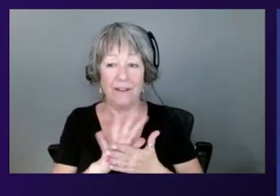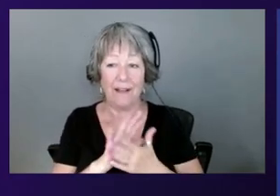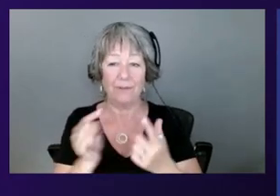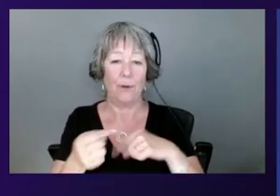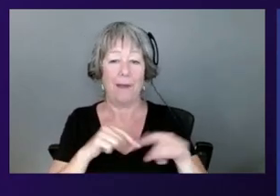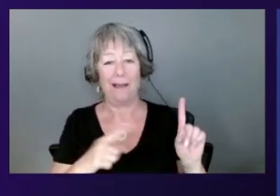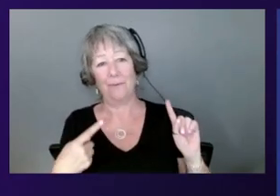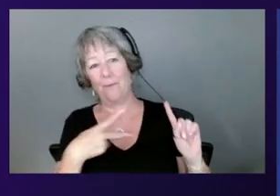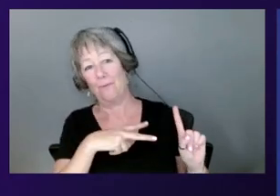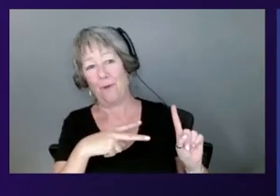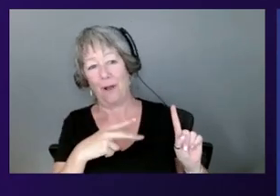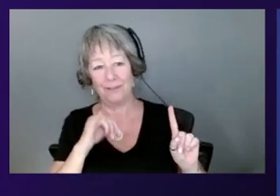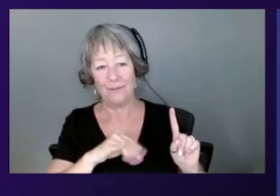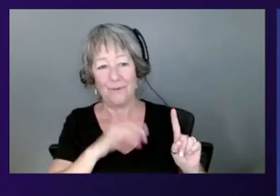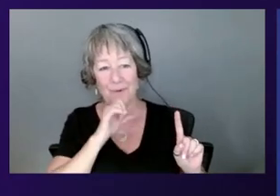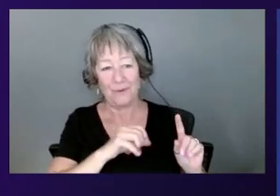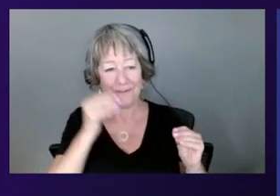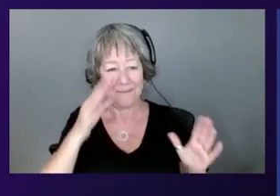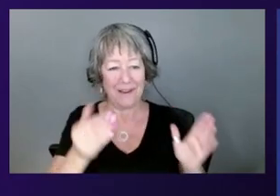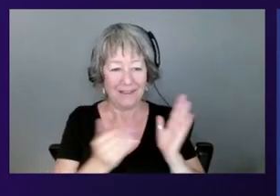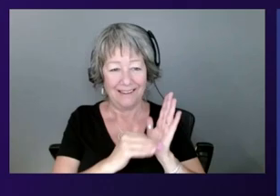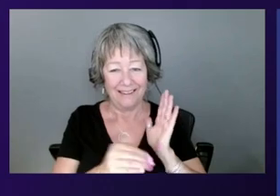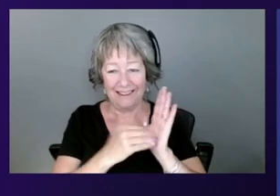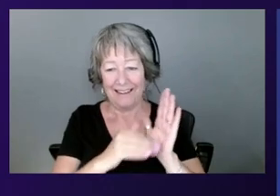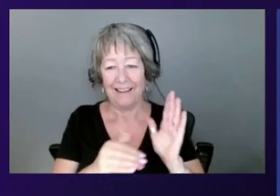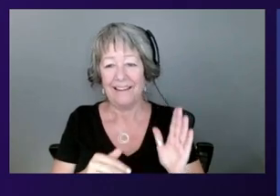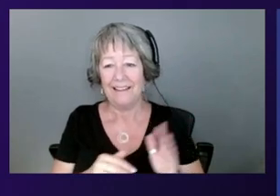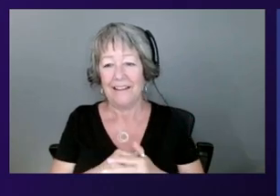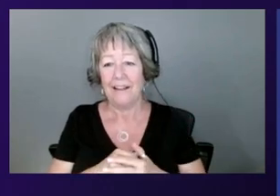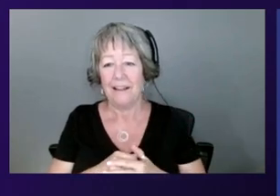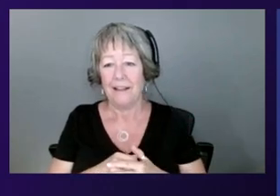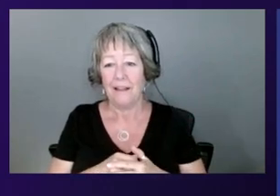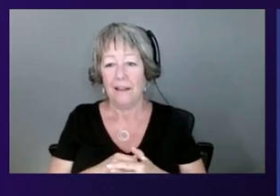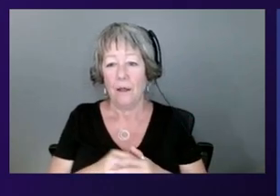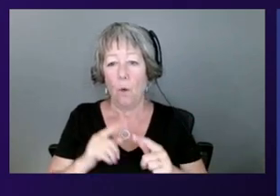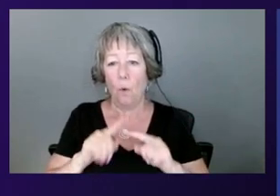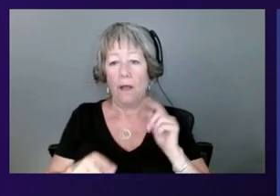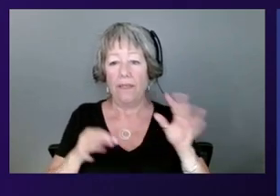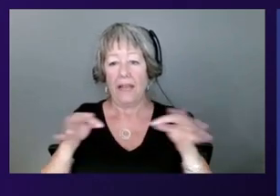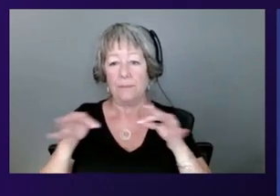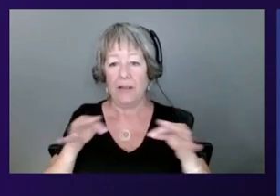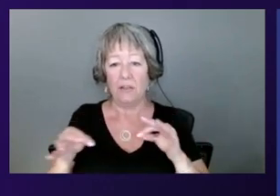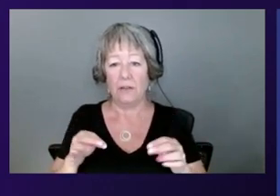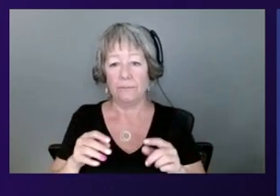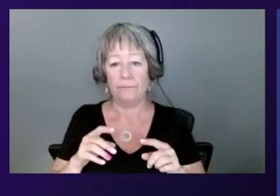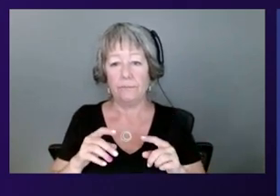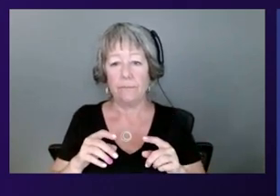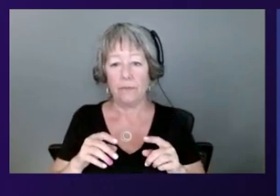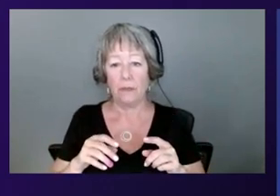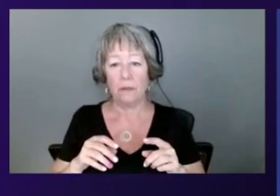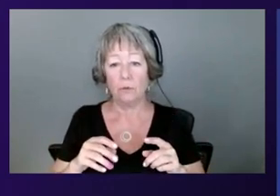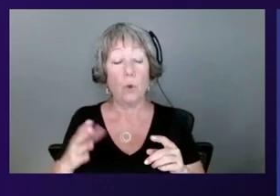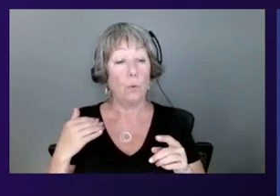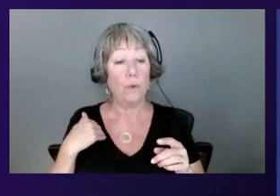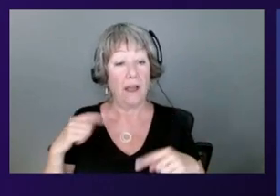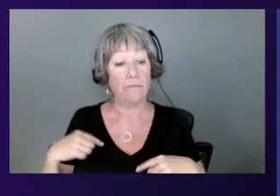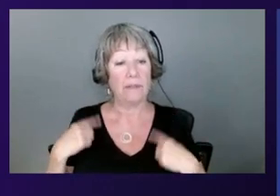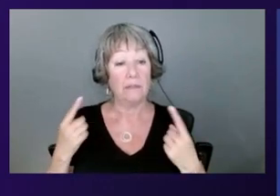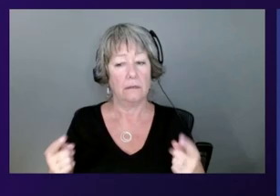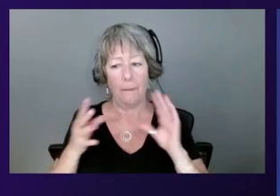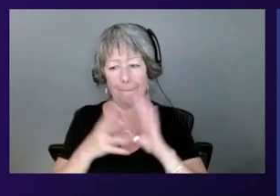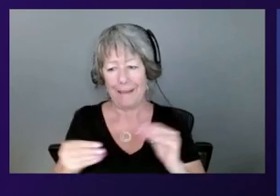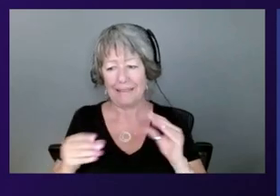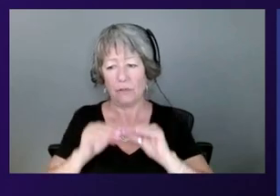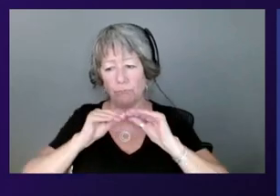understand the explanation, right? And so we have been messaging that and